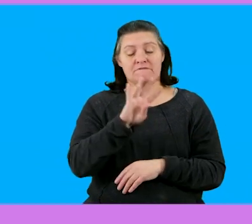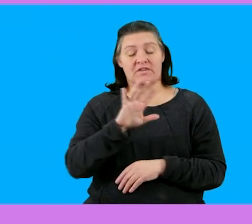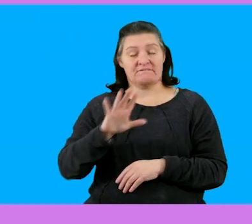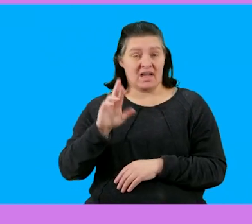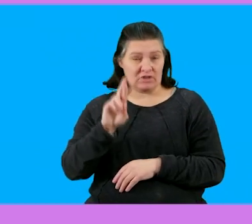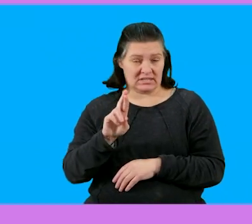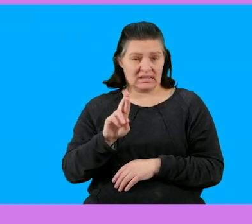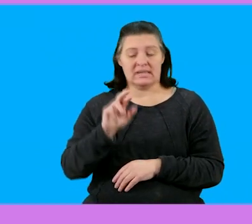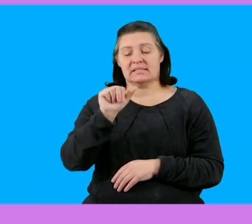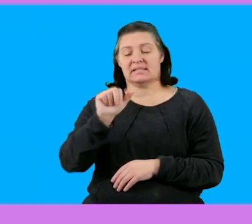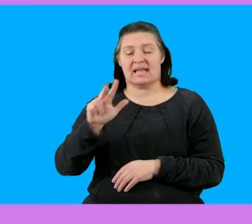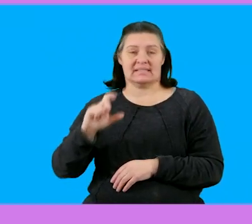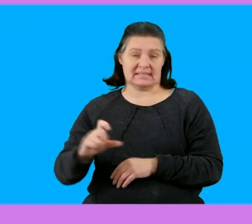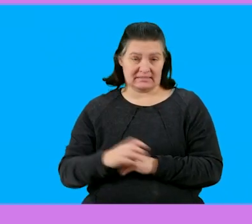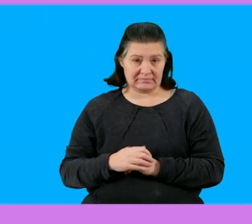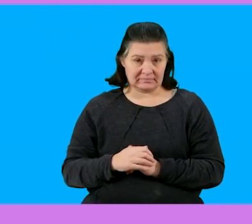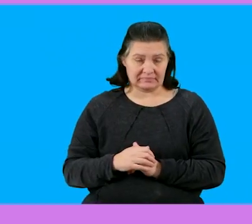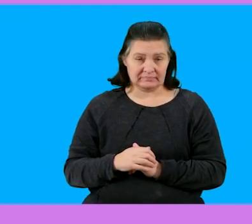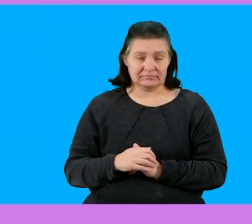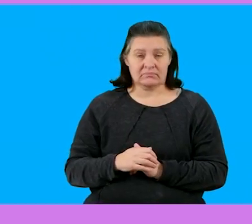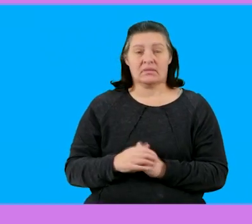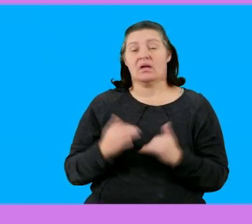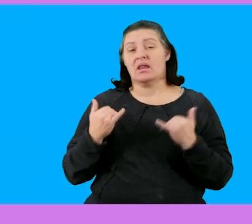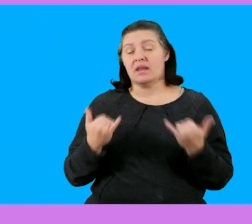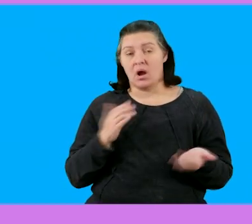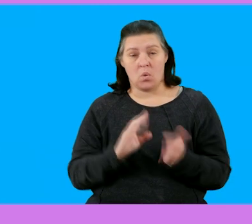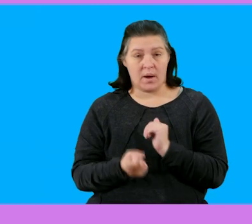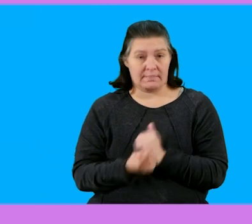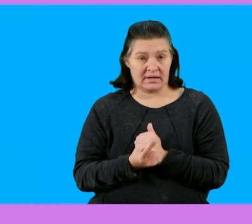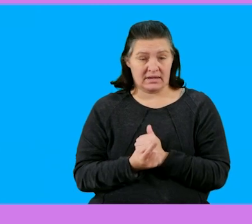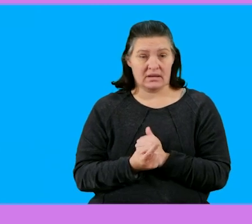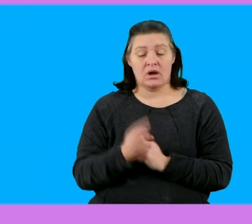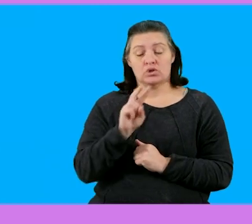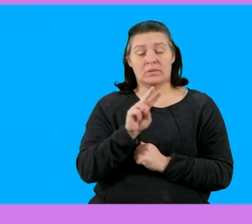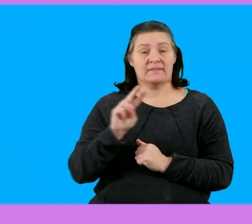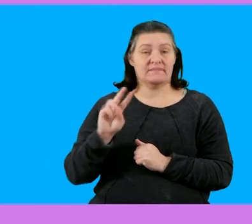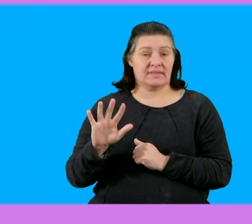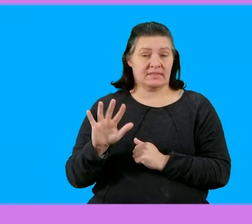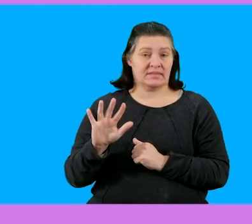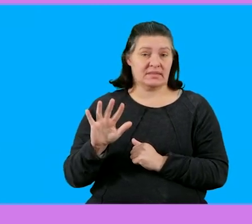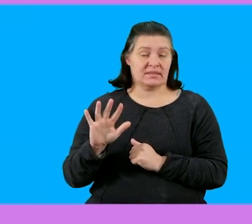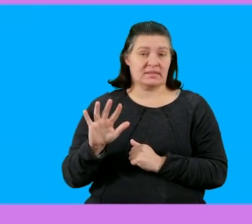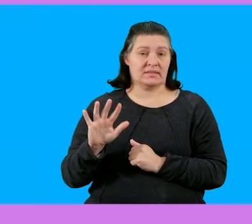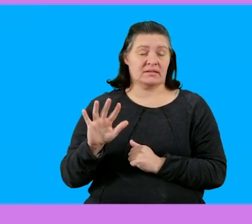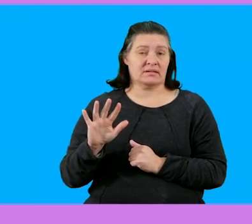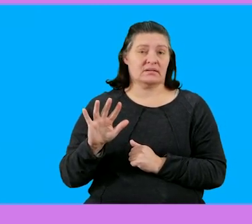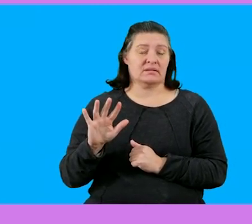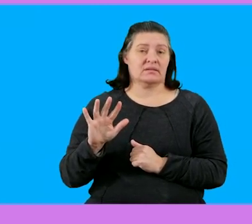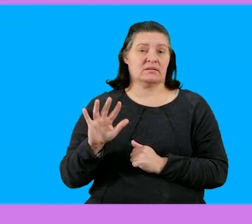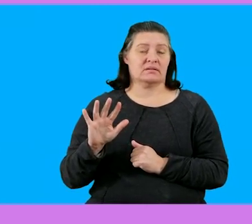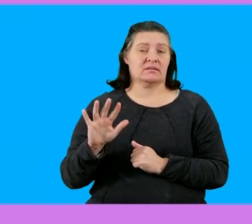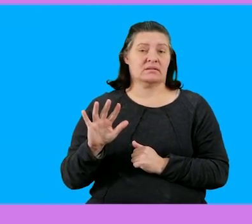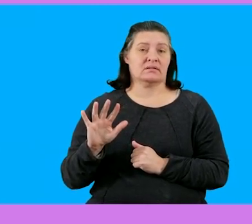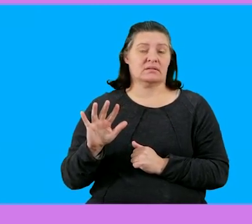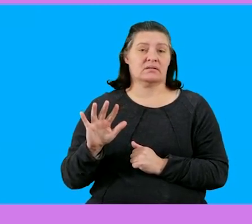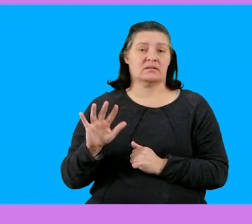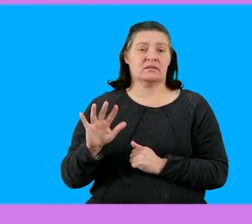45 rent and 68 cents okay so now what happens then on the 25th right the